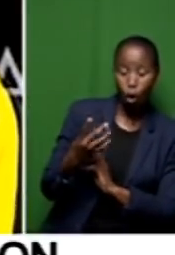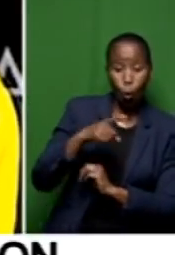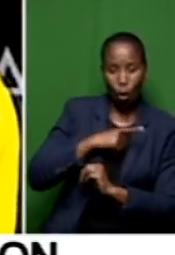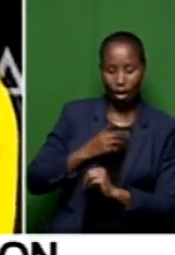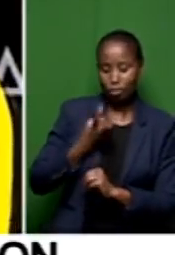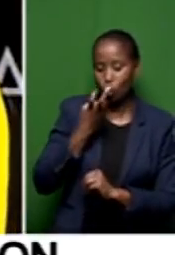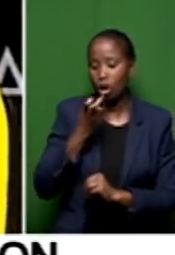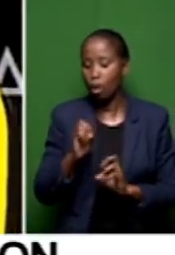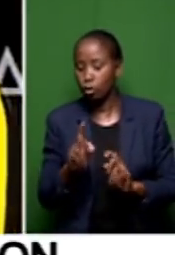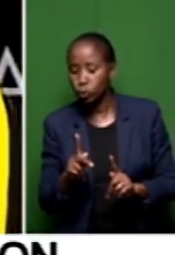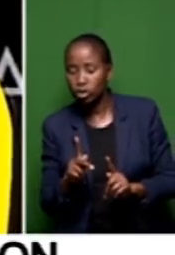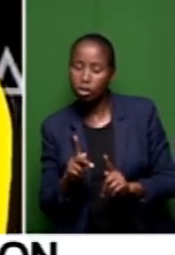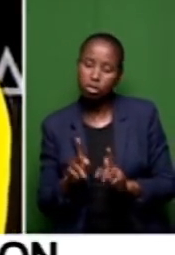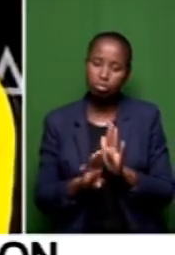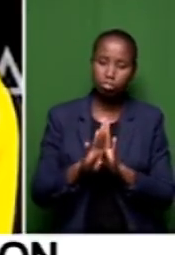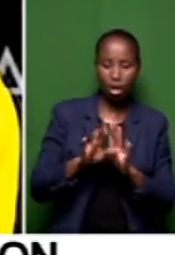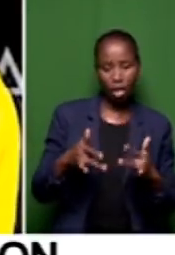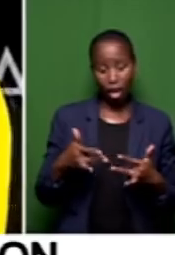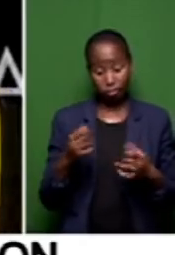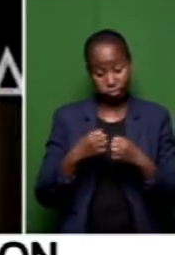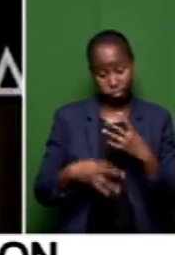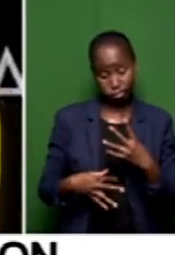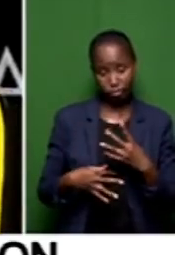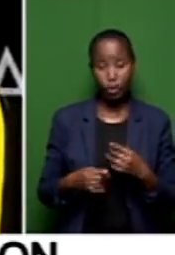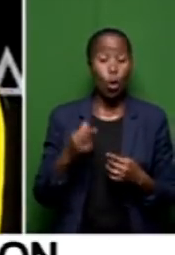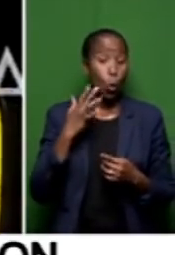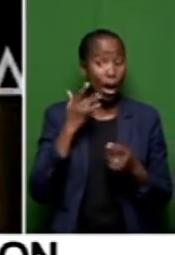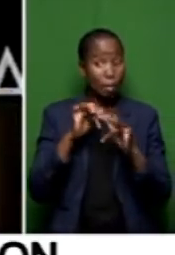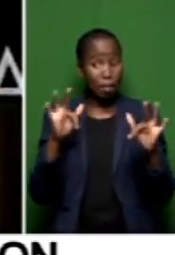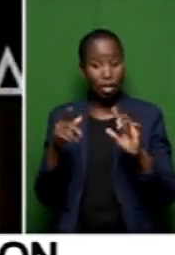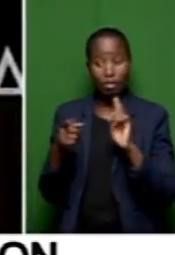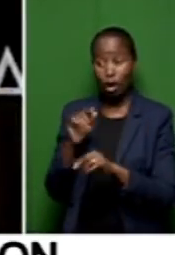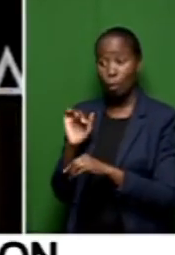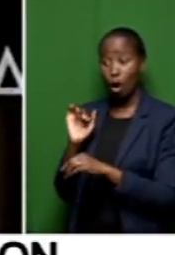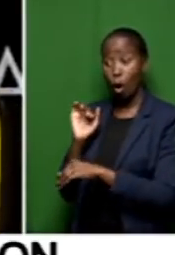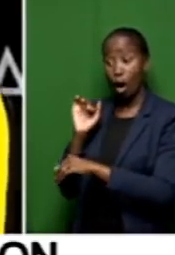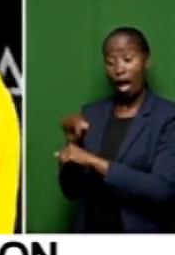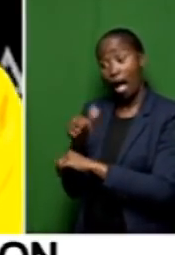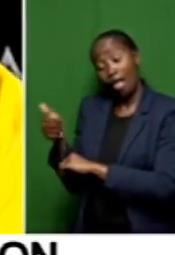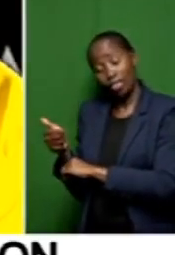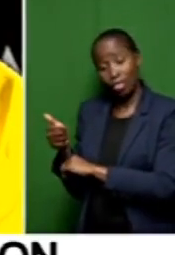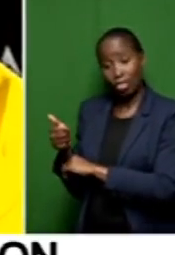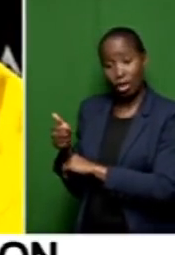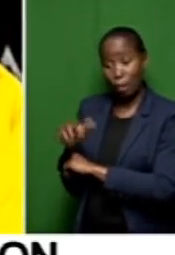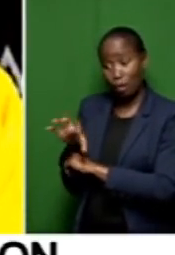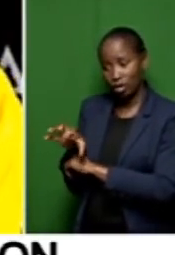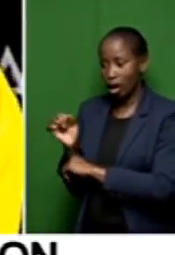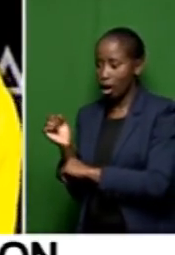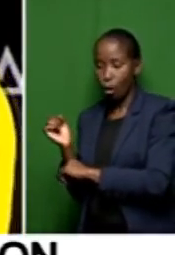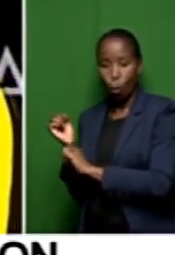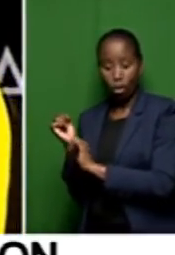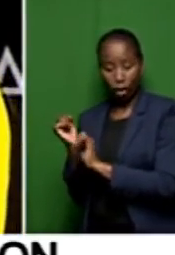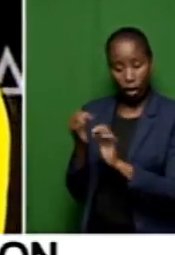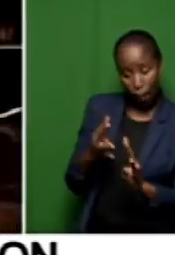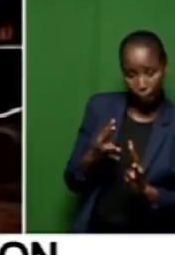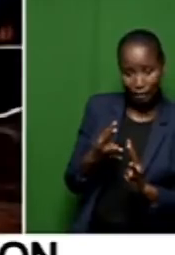employment, et cetera, et cetera. But when they arrive, we then have the constitutional obligation to provide services